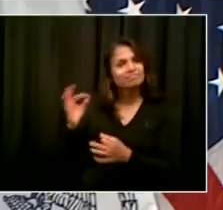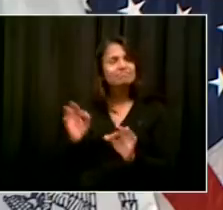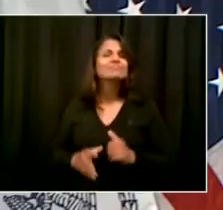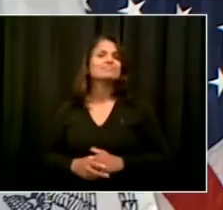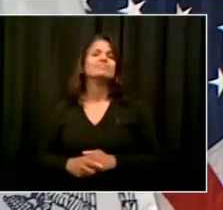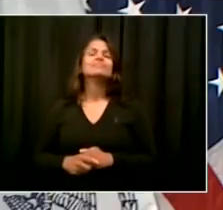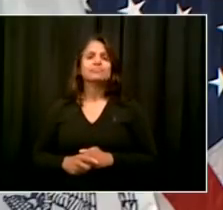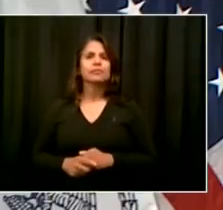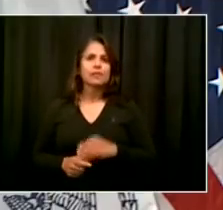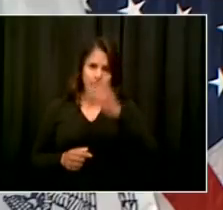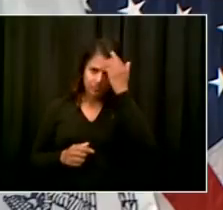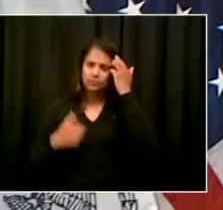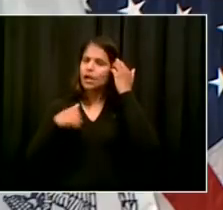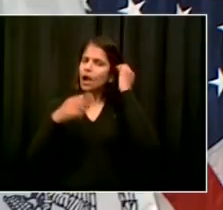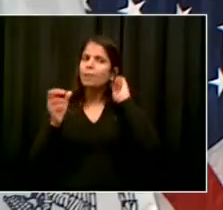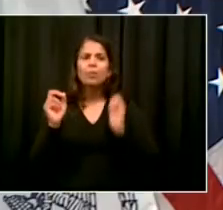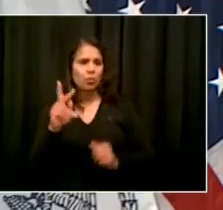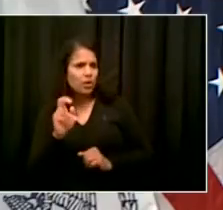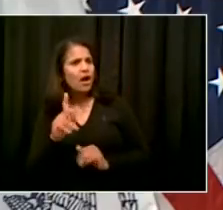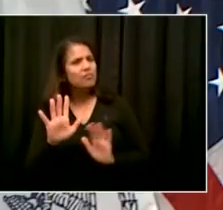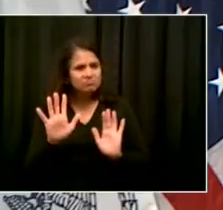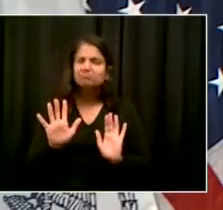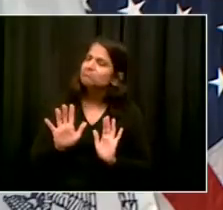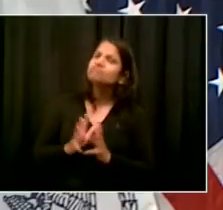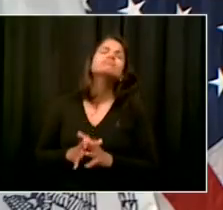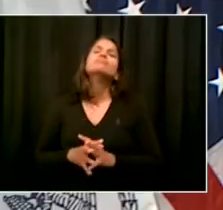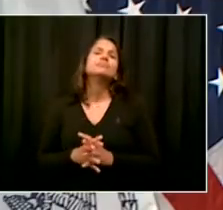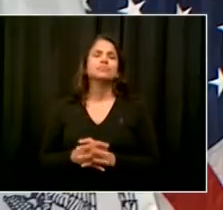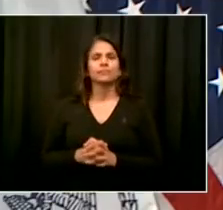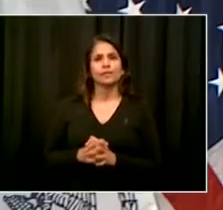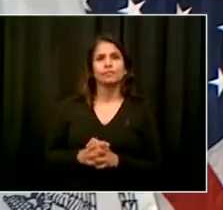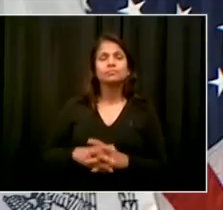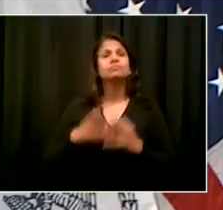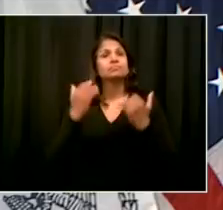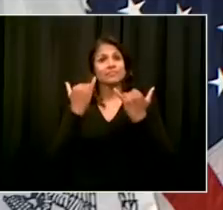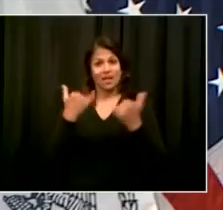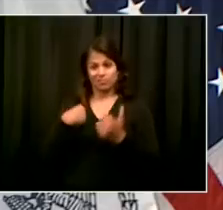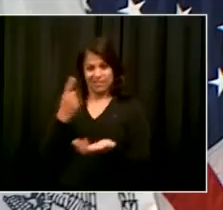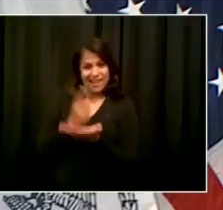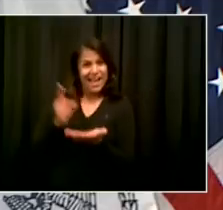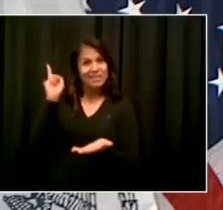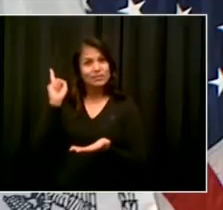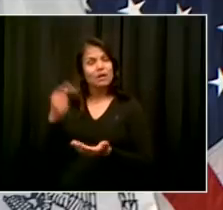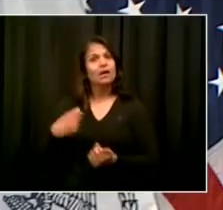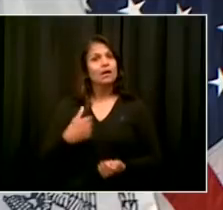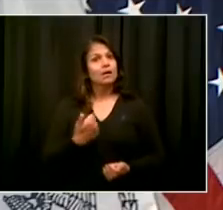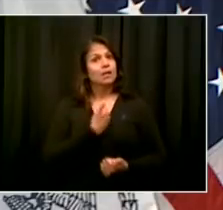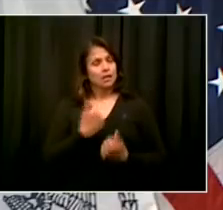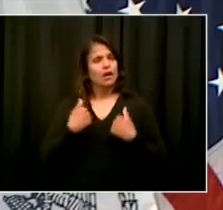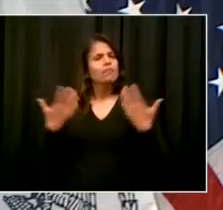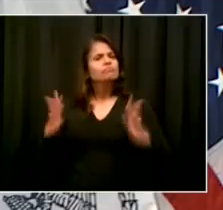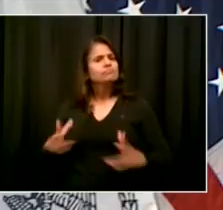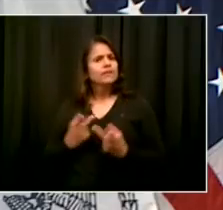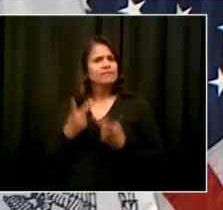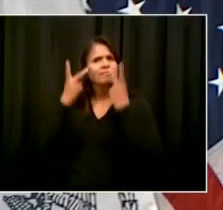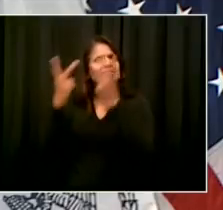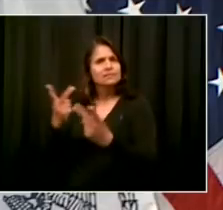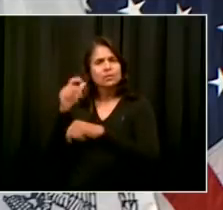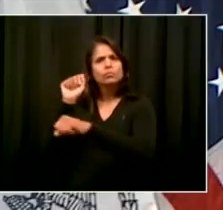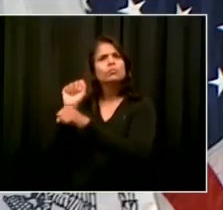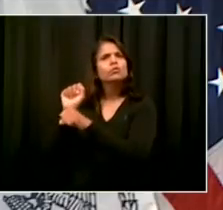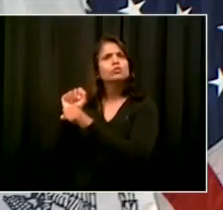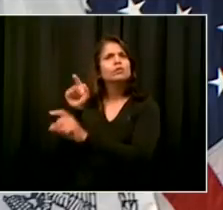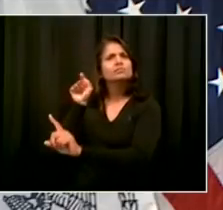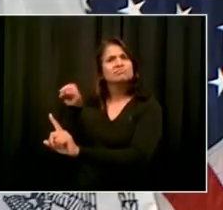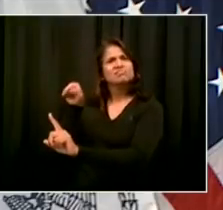Okay, thank you. So last week, I visited a high school where they're using a program called GoGuardian,